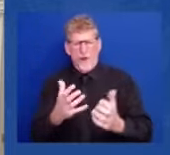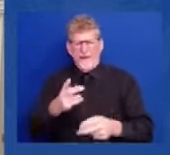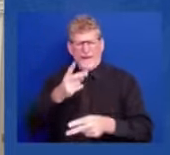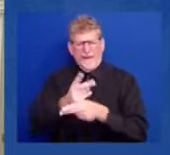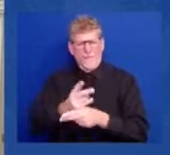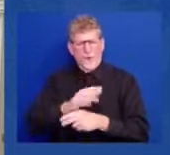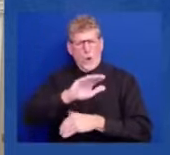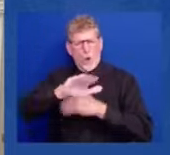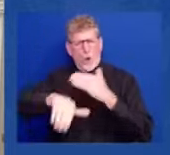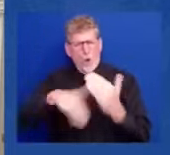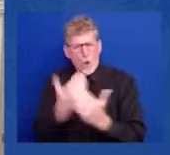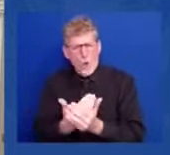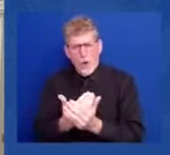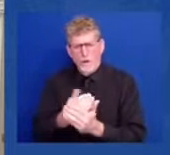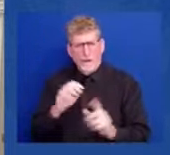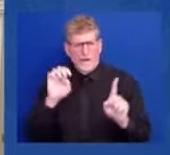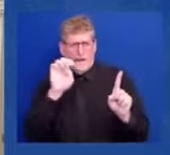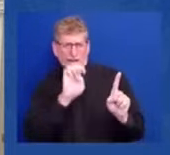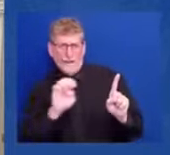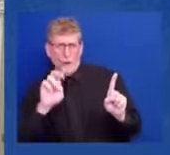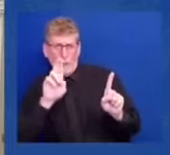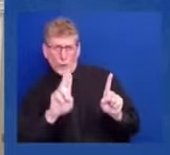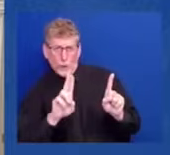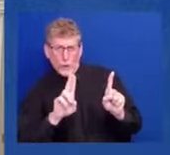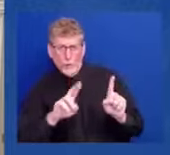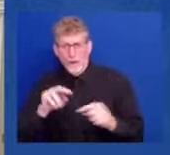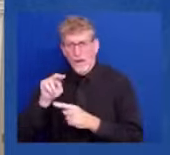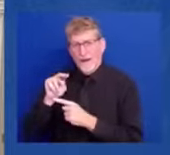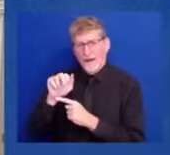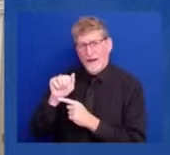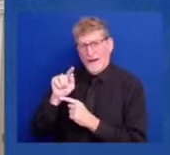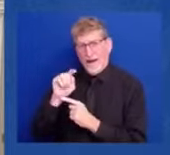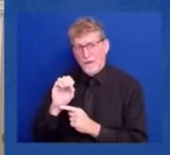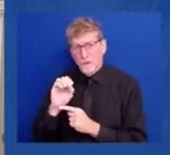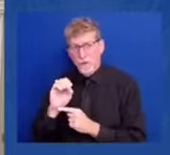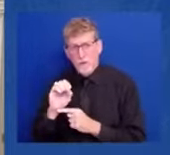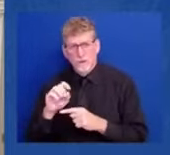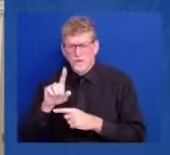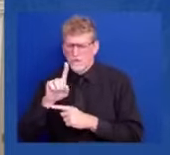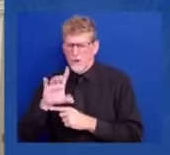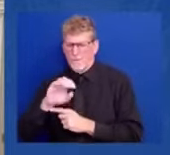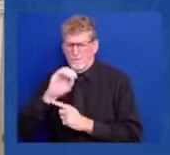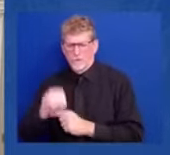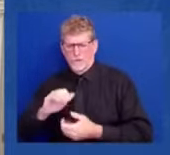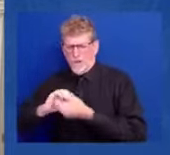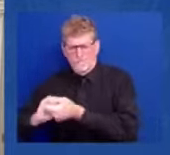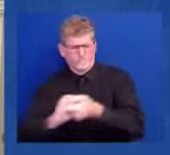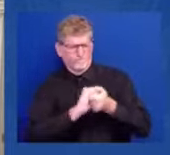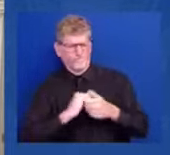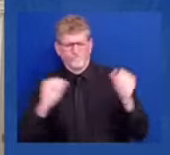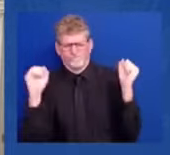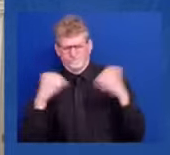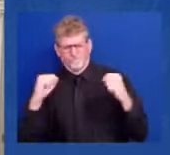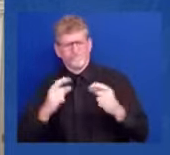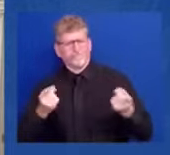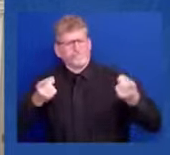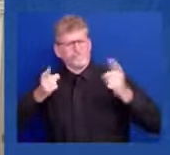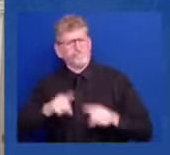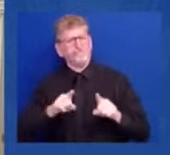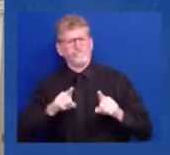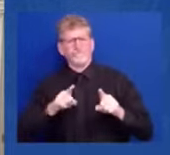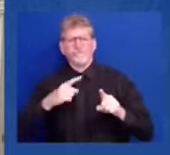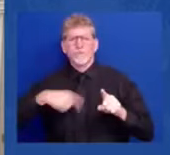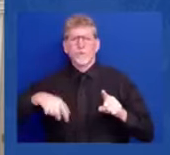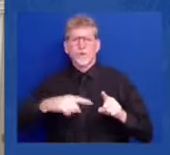united. We're moving forward with this ban understanding that many of our European allies and partners may not be in a position to join us.